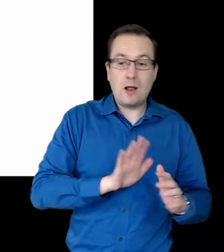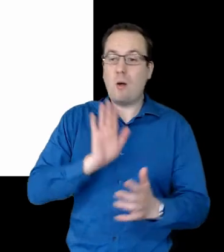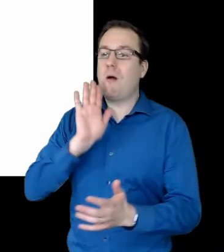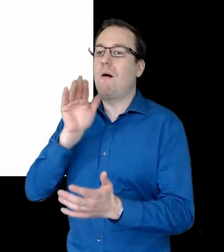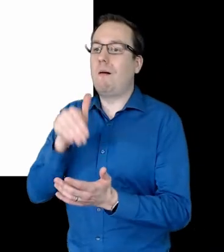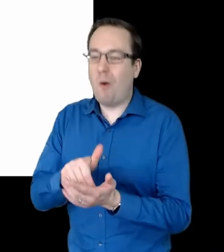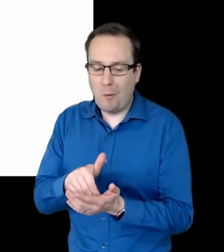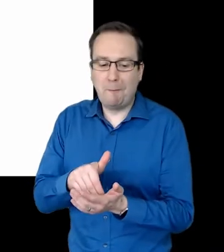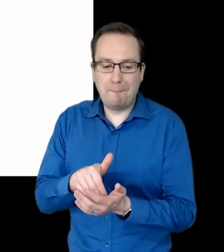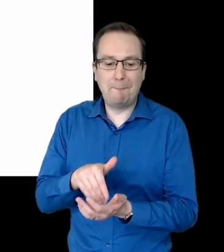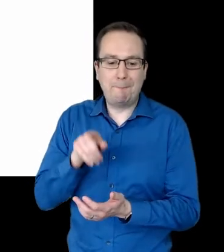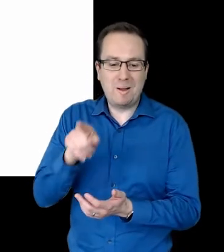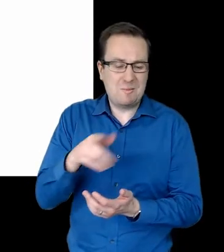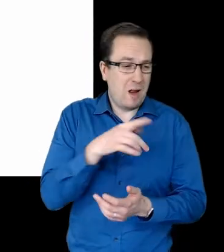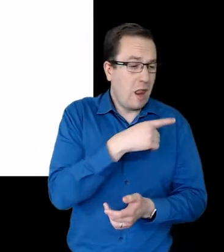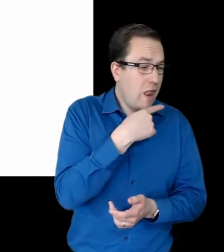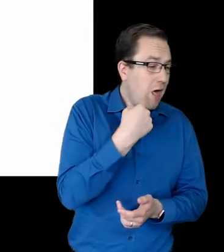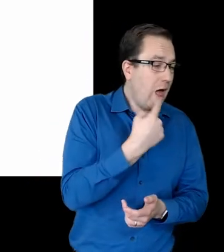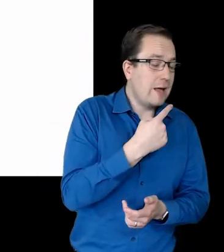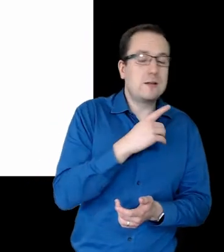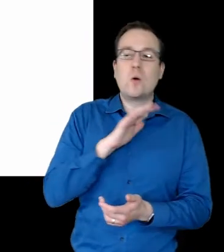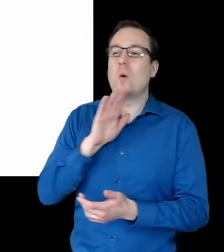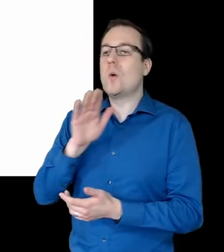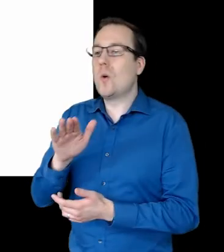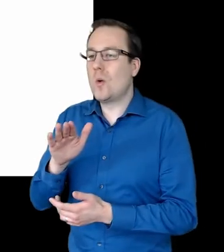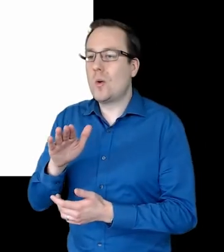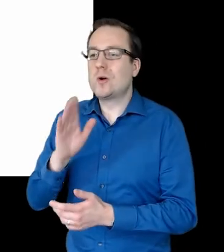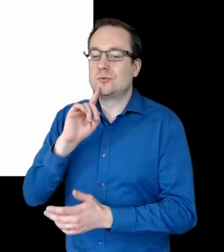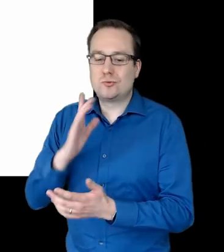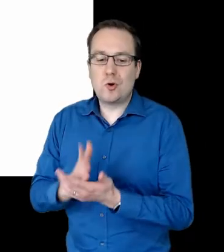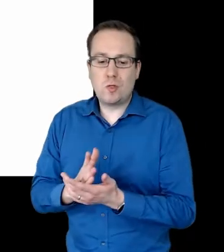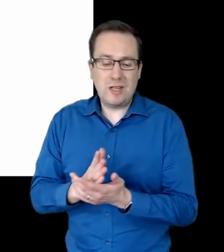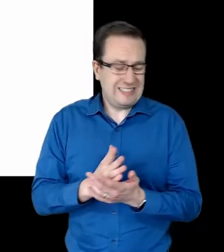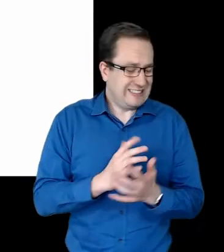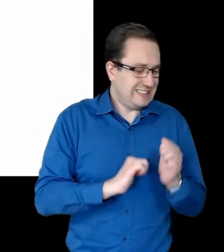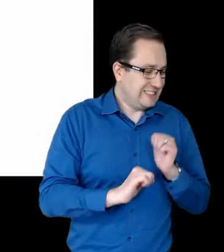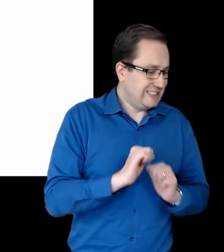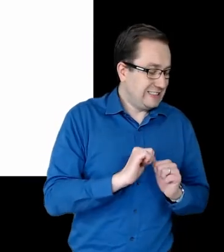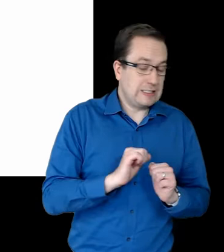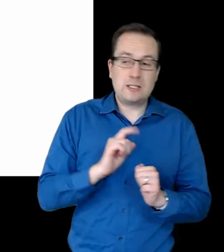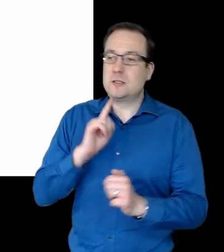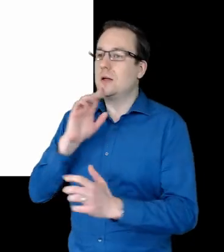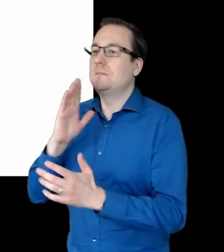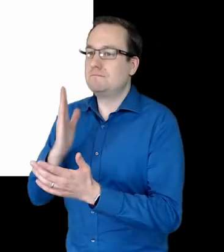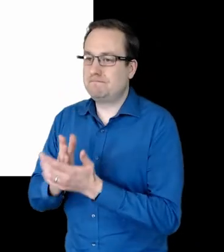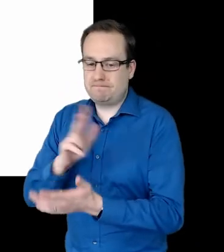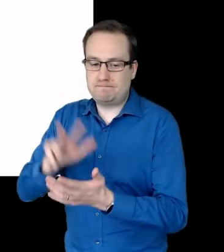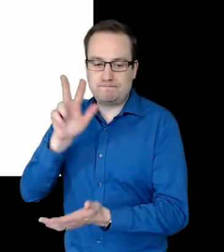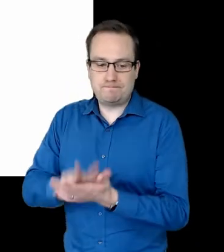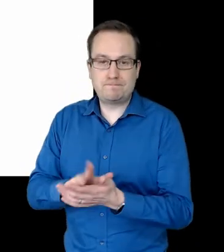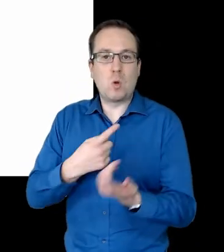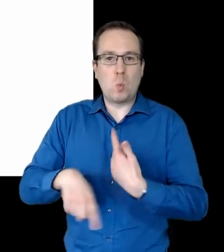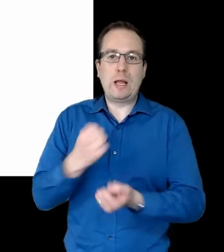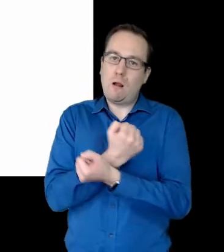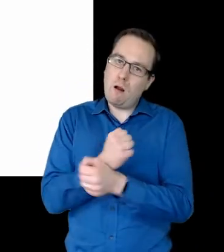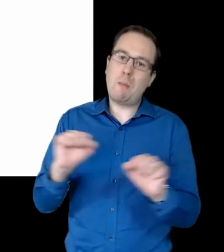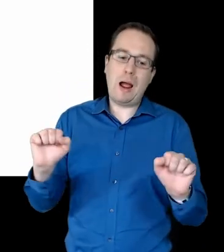Out of lies into truth. Out of denial into affirmation. We come out.